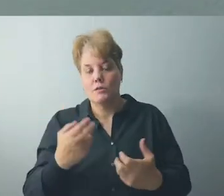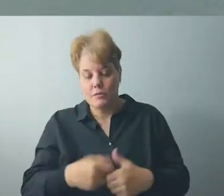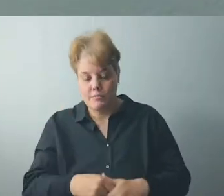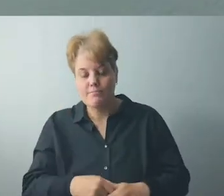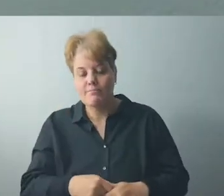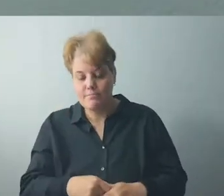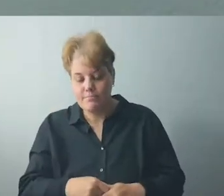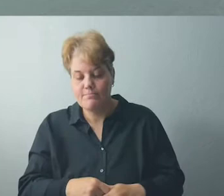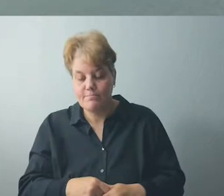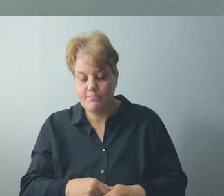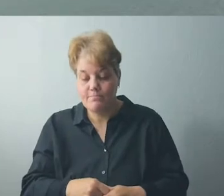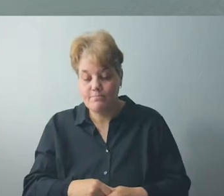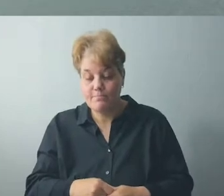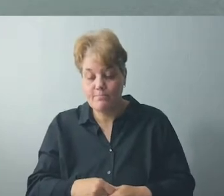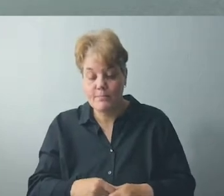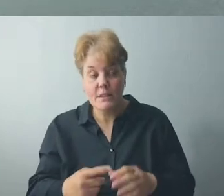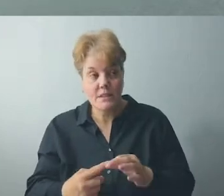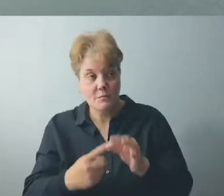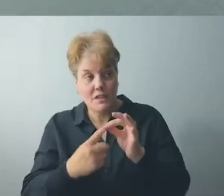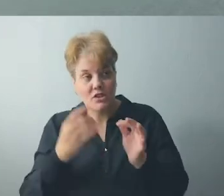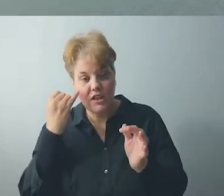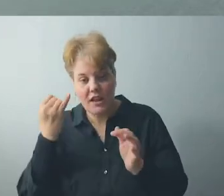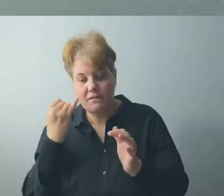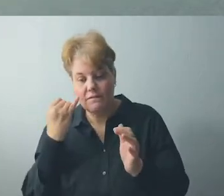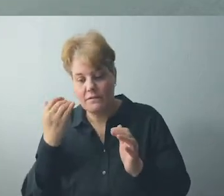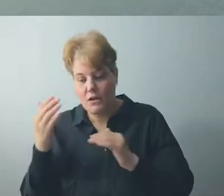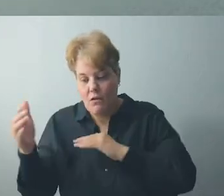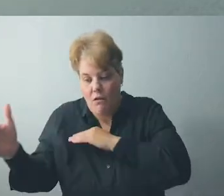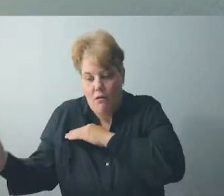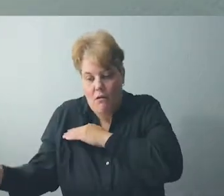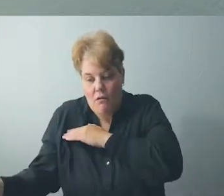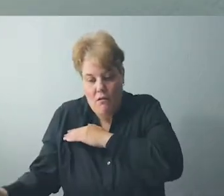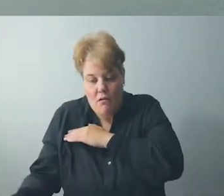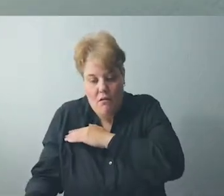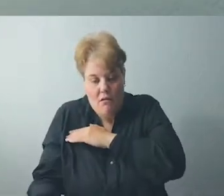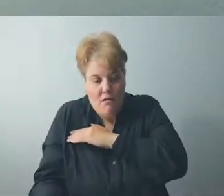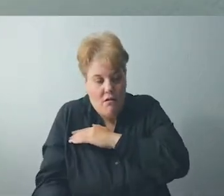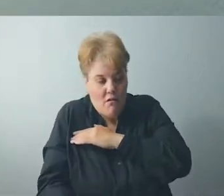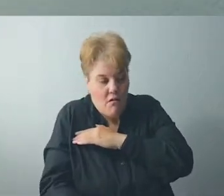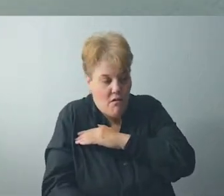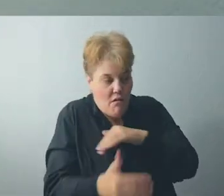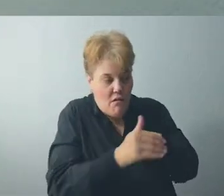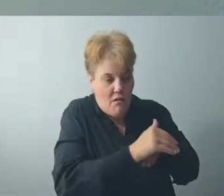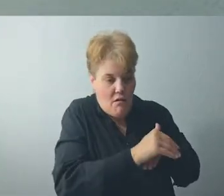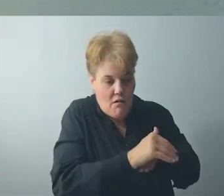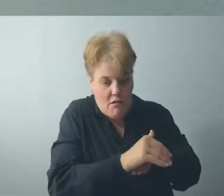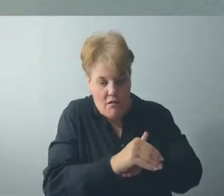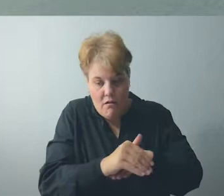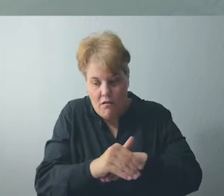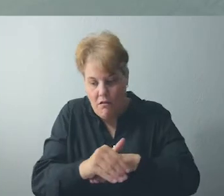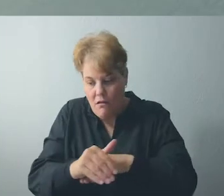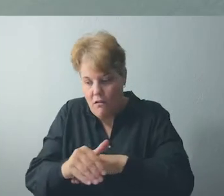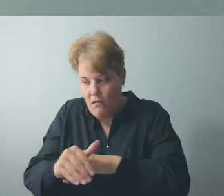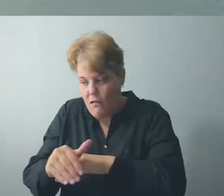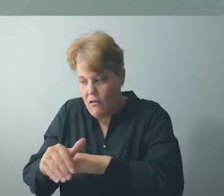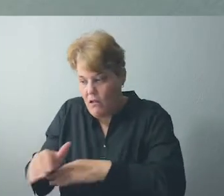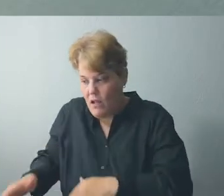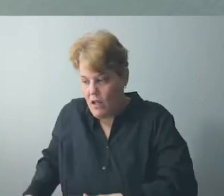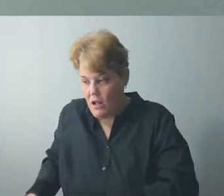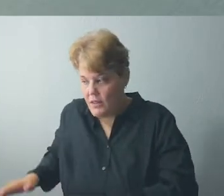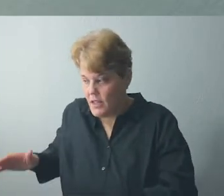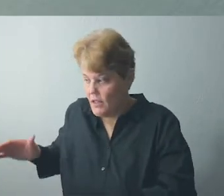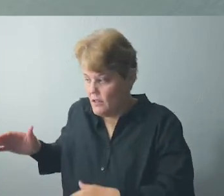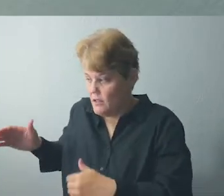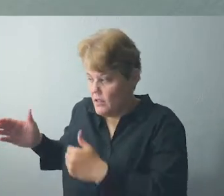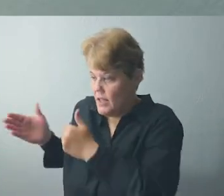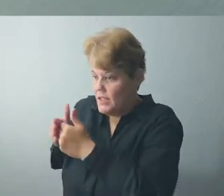maybe somebody who has a dog that barks intermittently between the hours of 10 p.m. and 5 a.m.